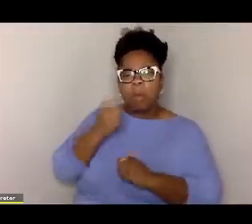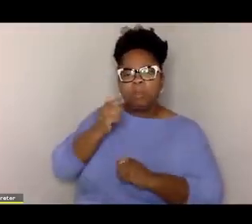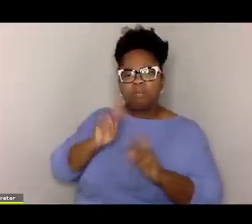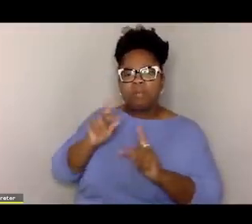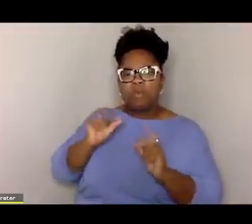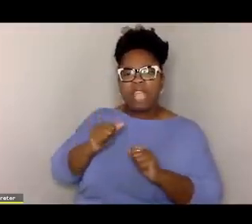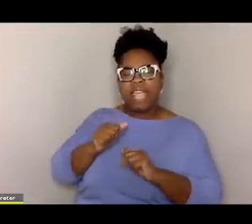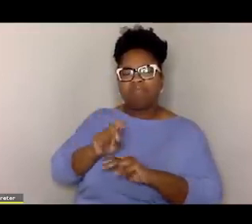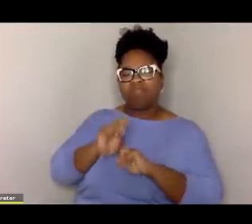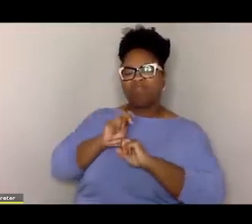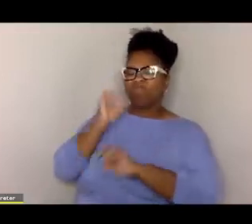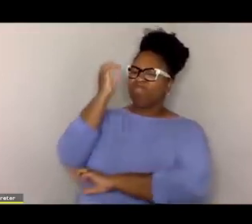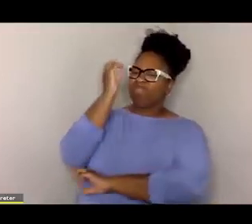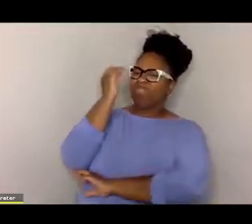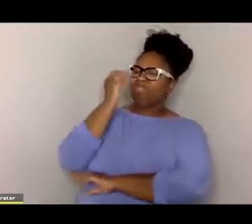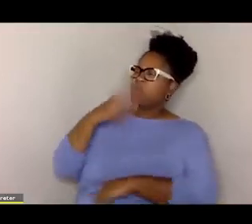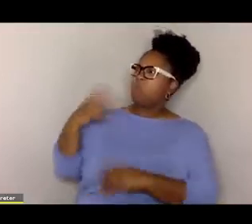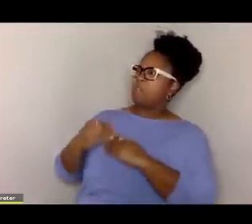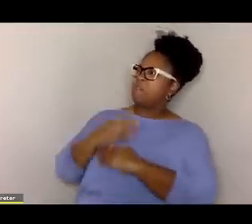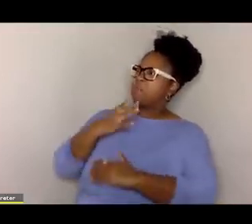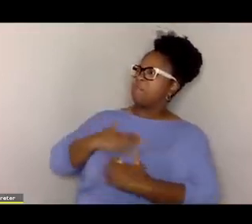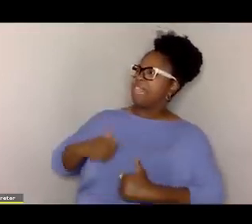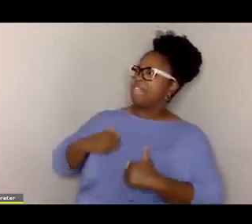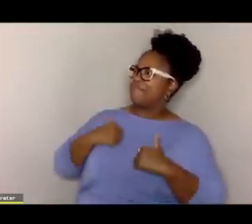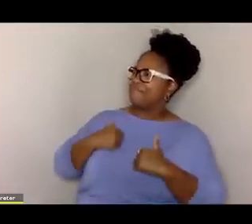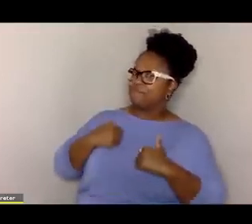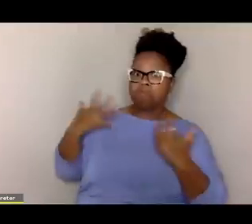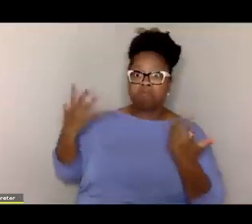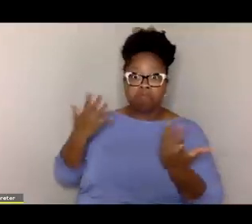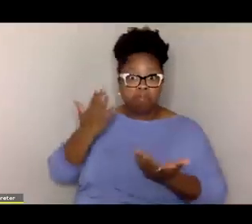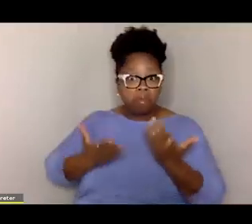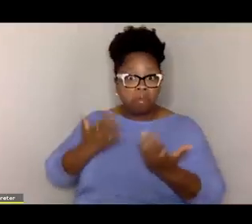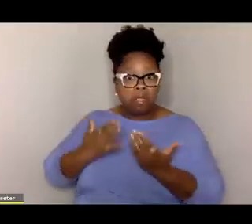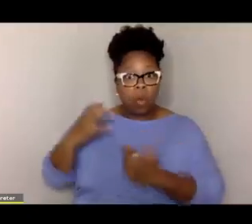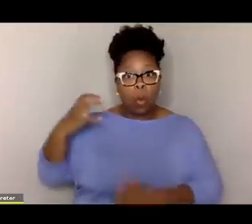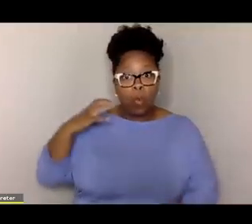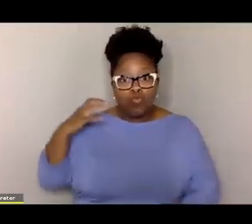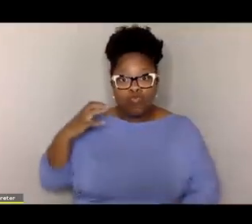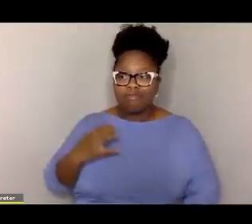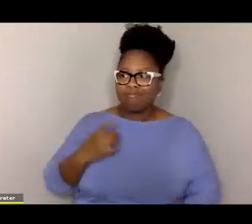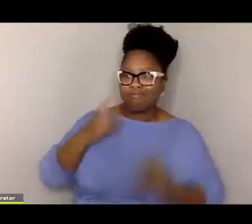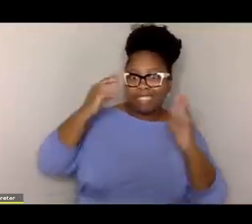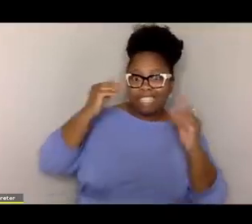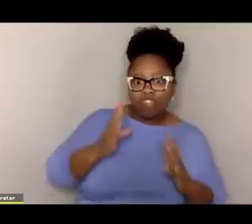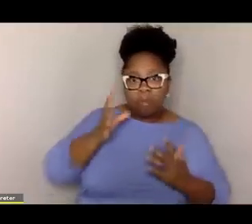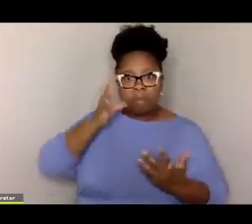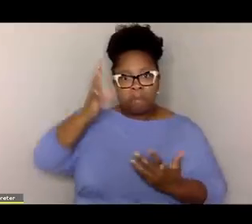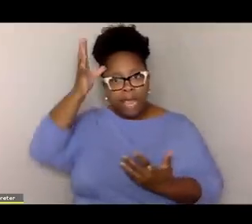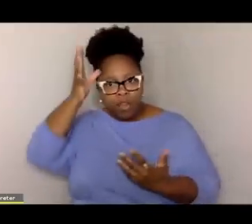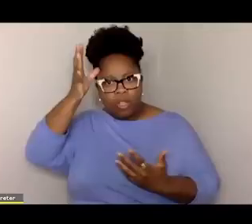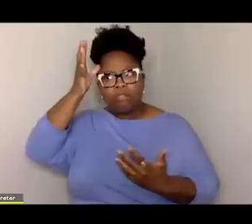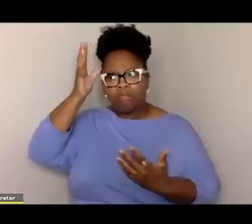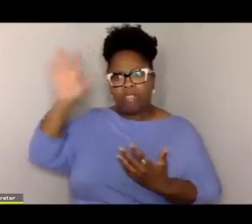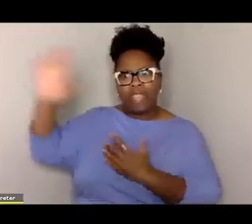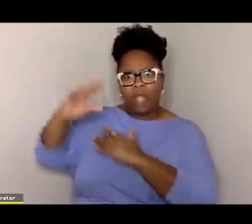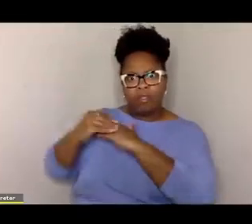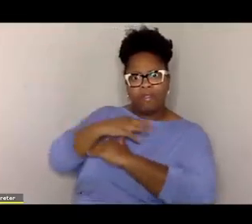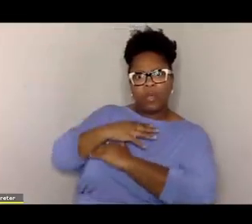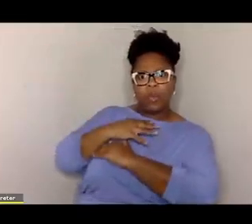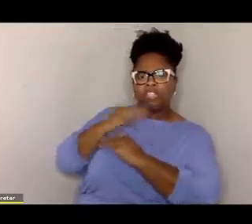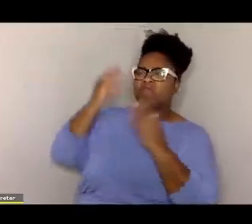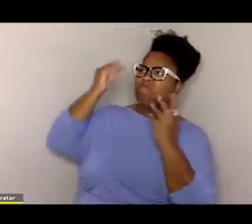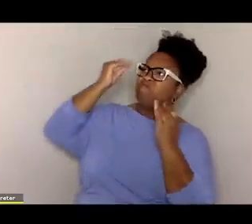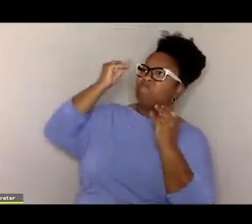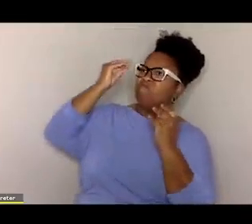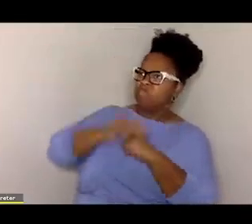anybody can sit back and think about influences on their life, whether it's a coach or a teacher or your parents.